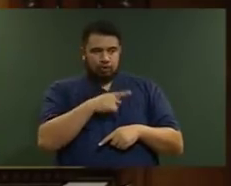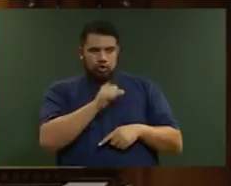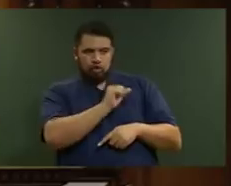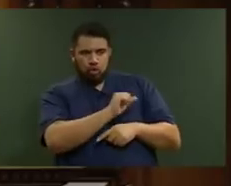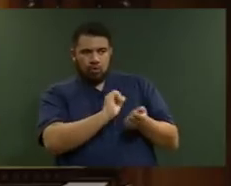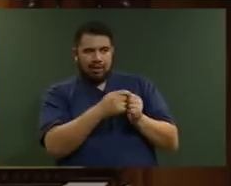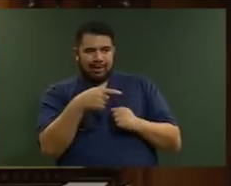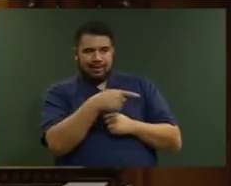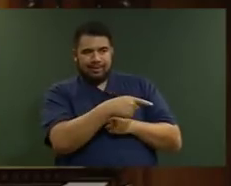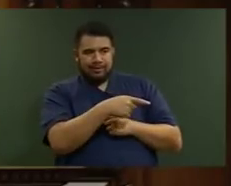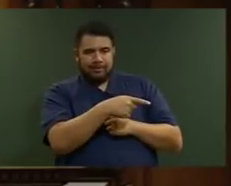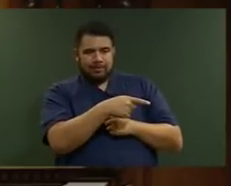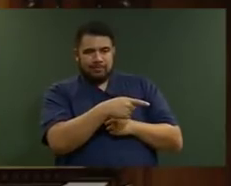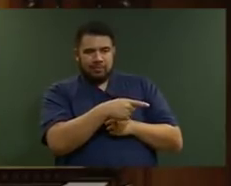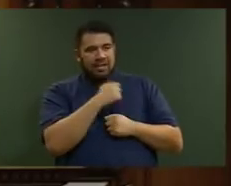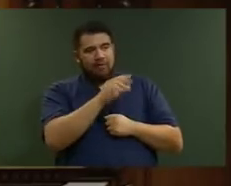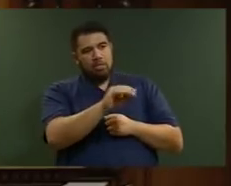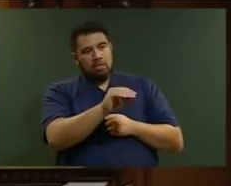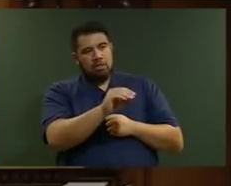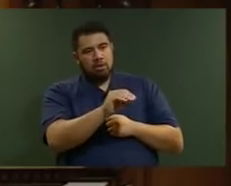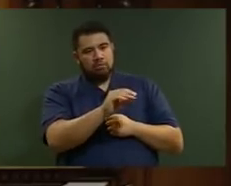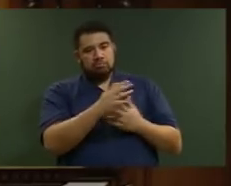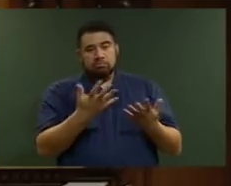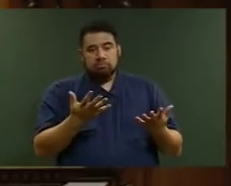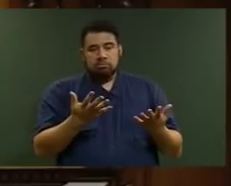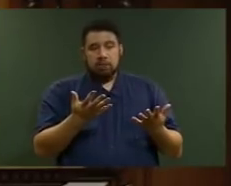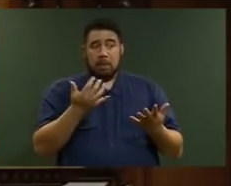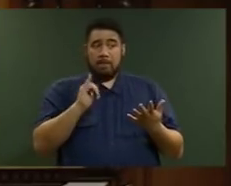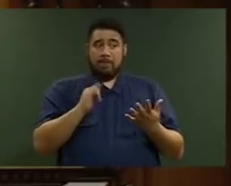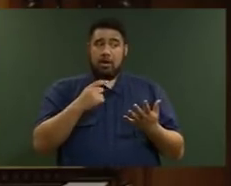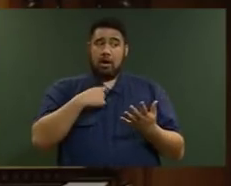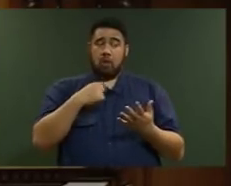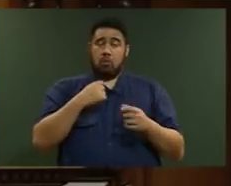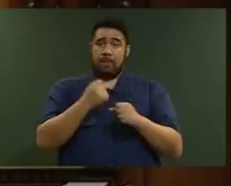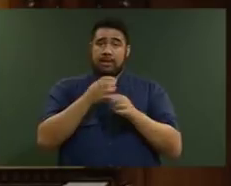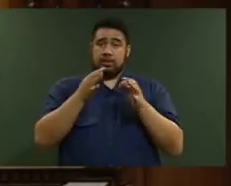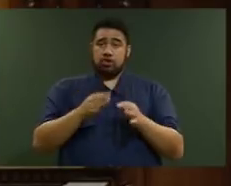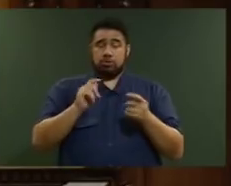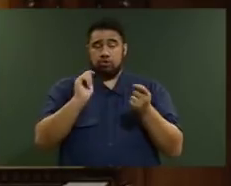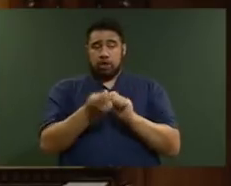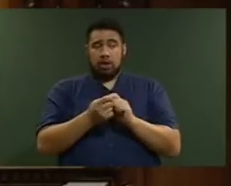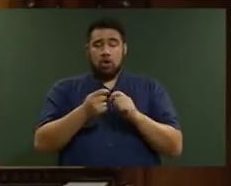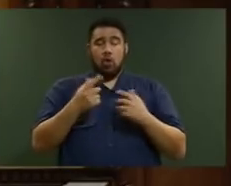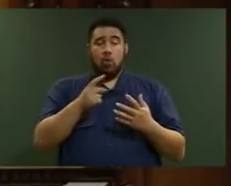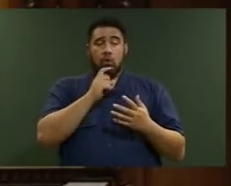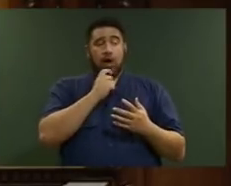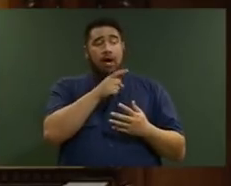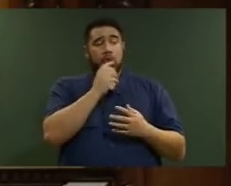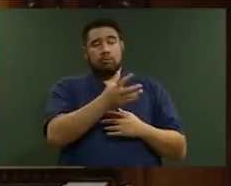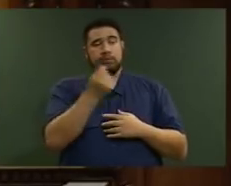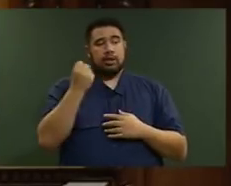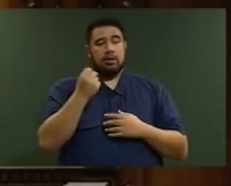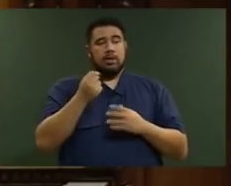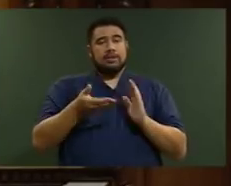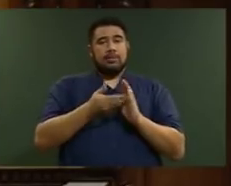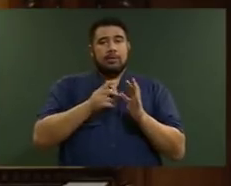it might result in either a decision reversal or a further loss of a significant number